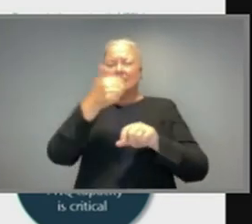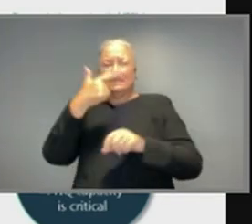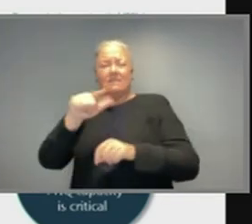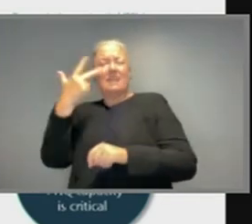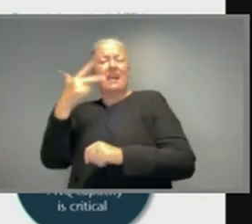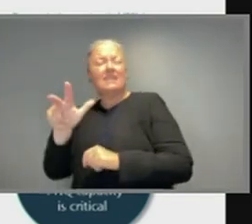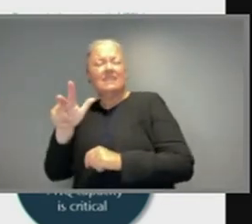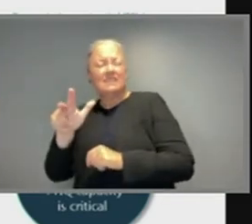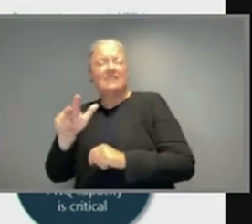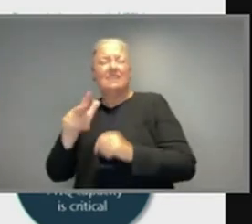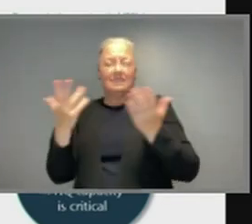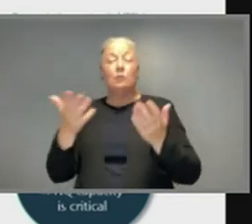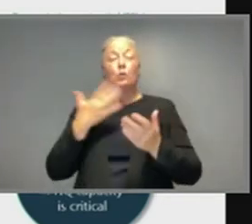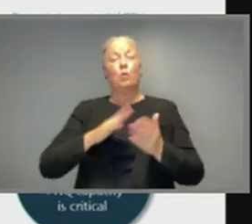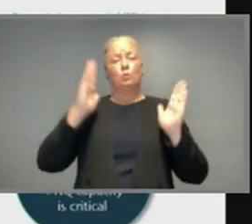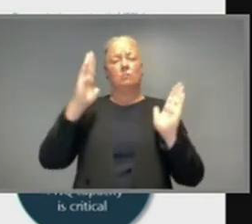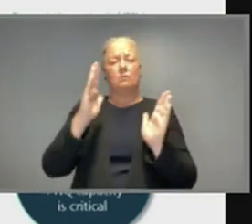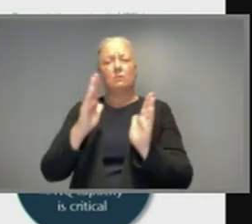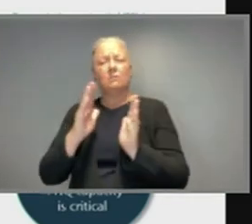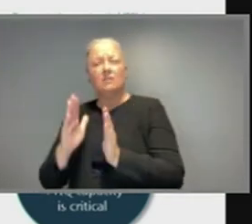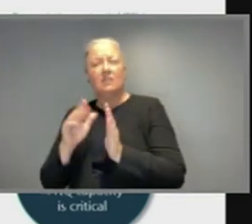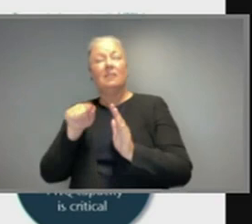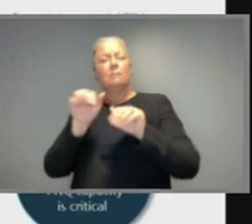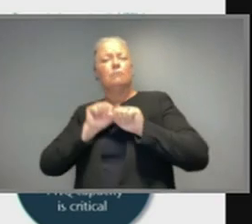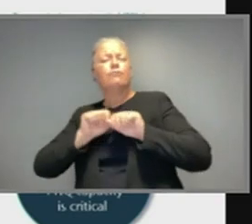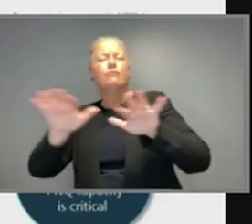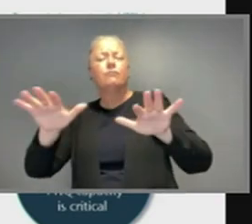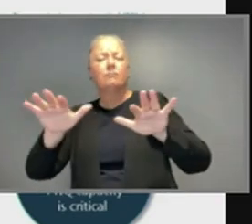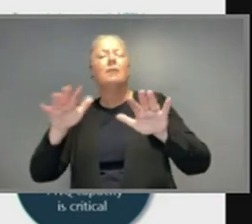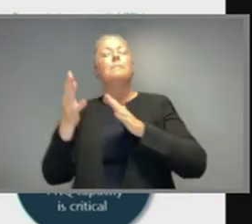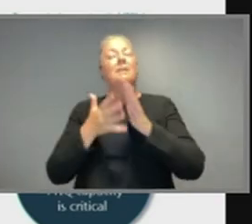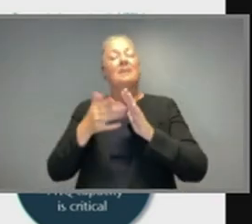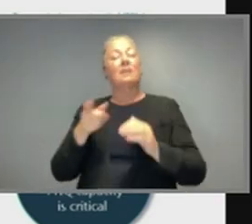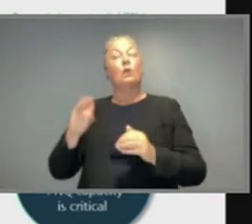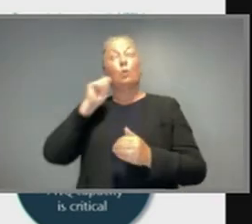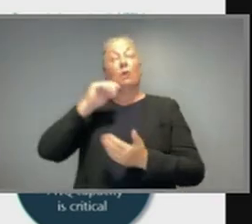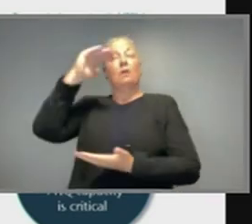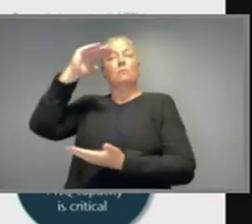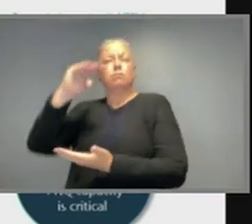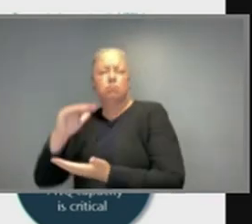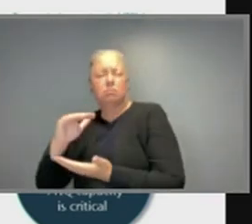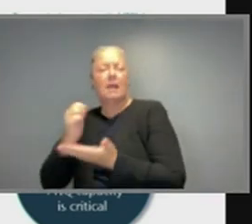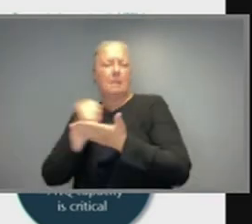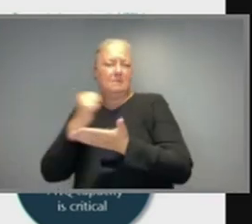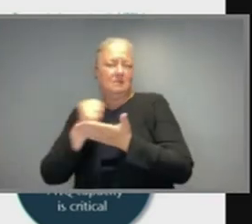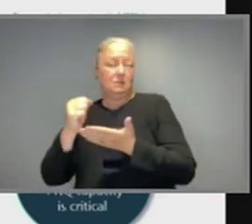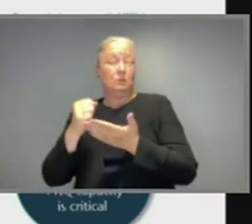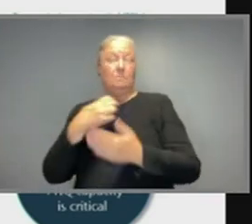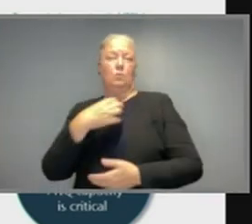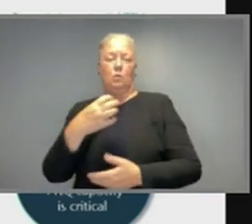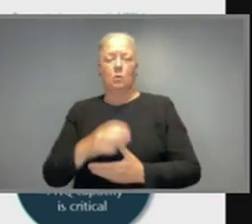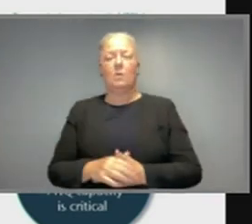imagine, to reduce transmission, and that will bring the transmission potential down further. However, you can see that to actually